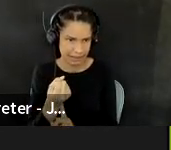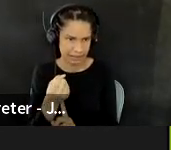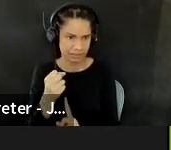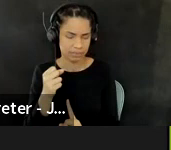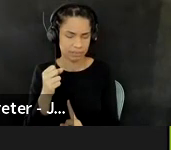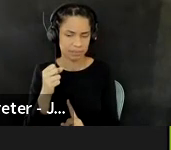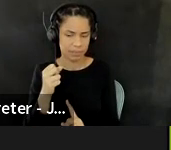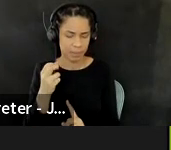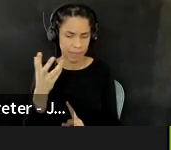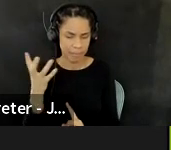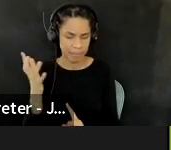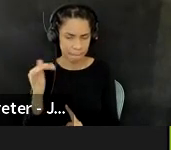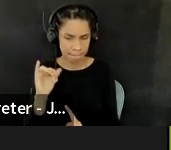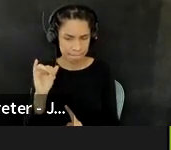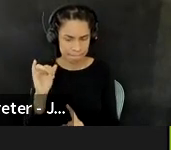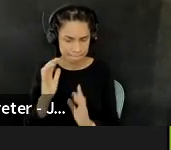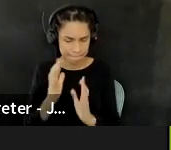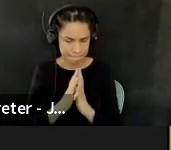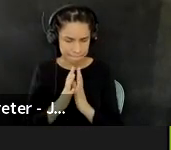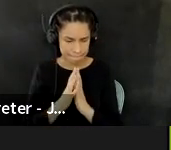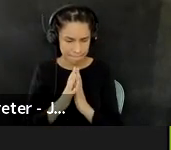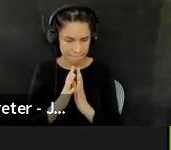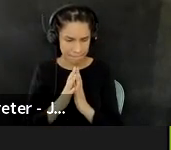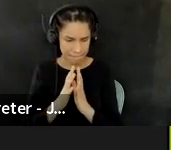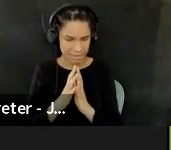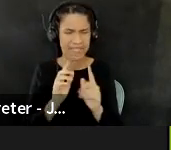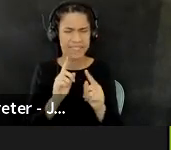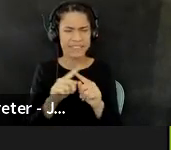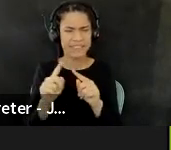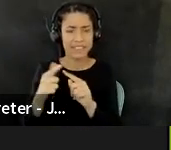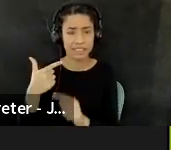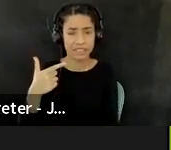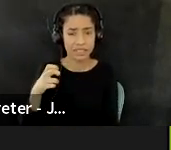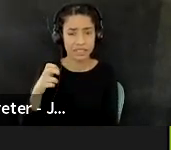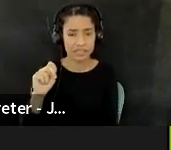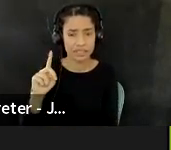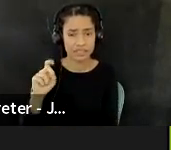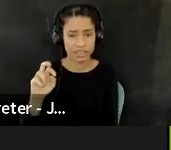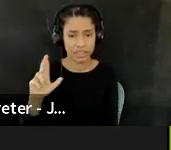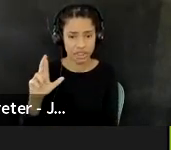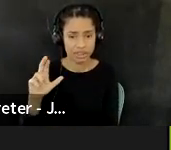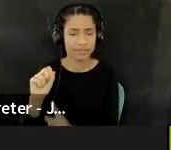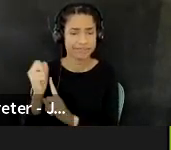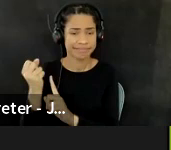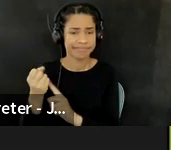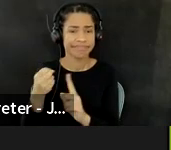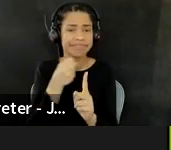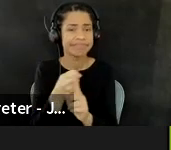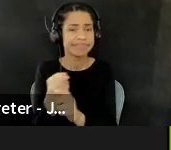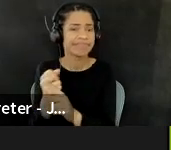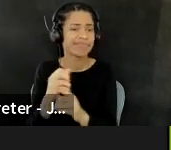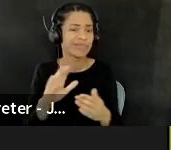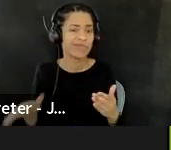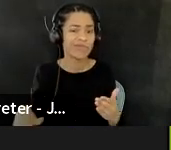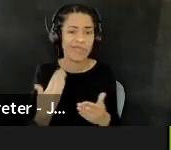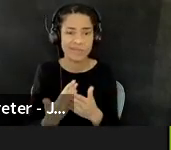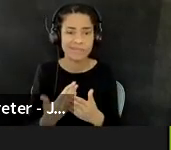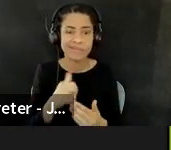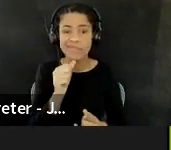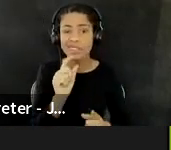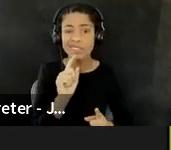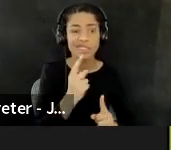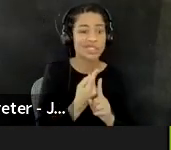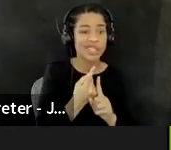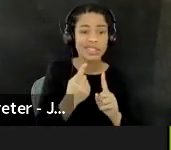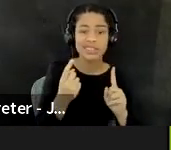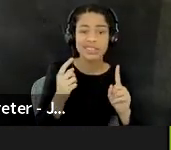oh gosh. Um, the gender dynamics we have now affect everyone, not just women, not just, uh, non, you know,